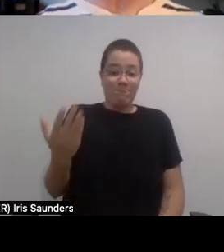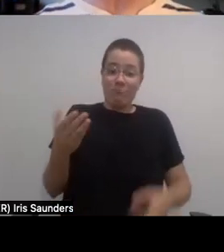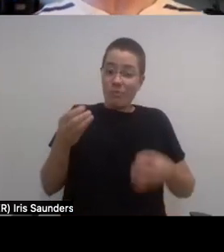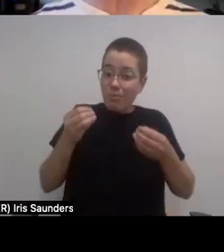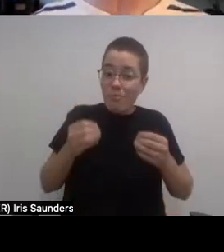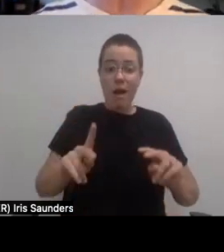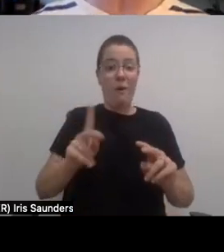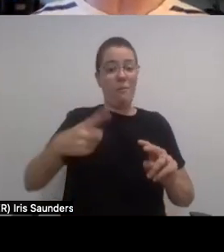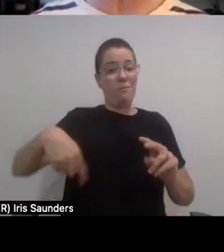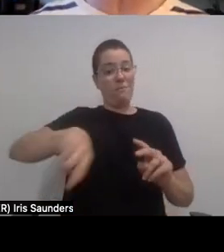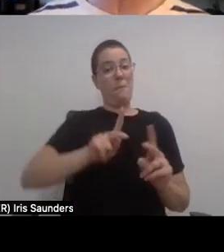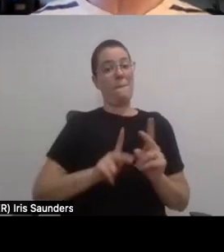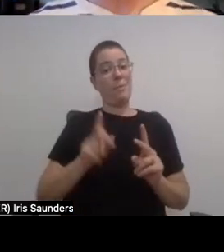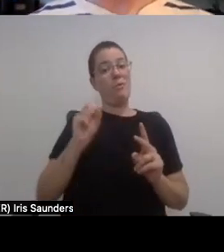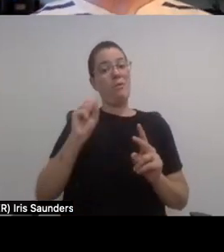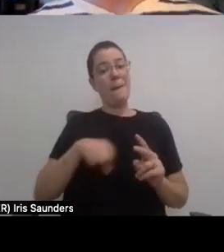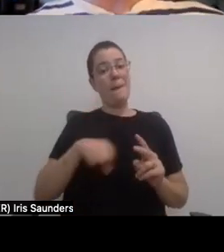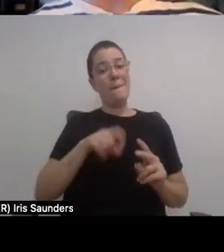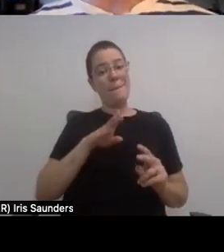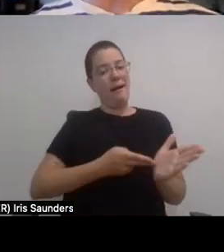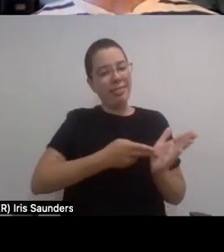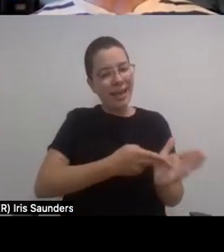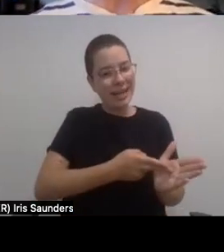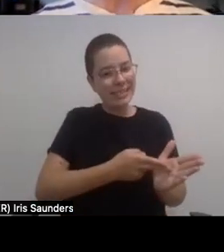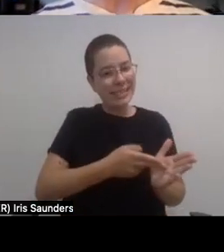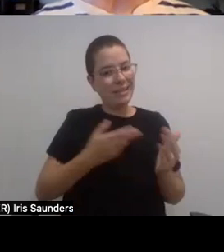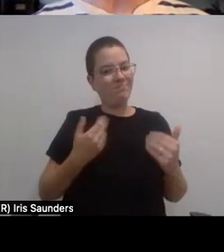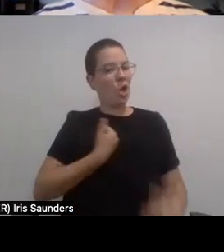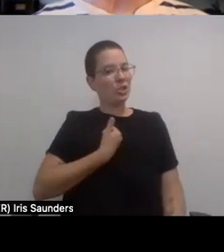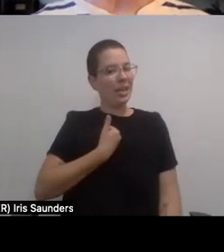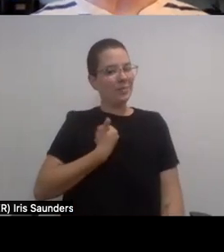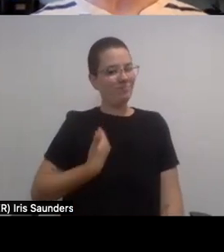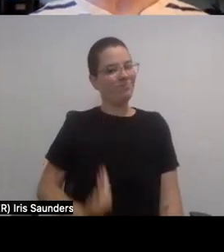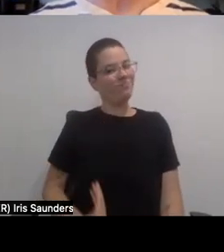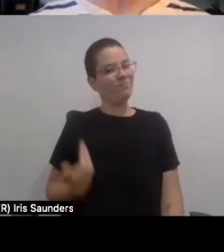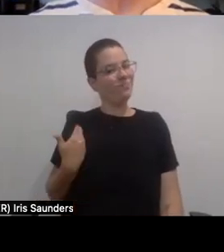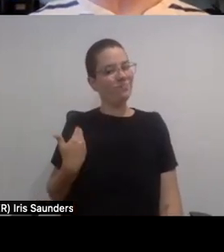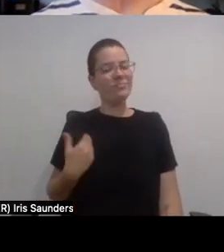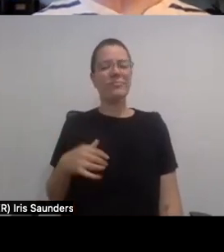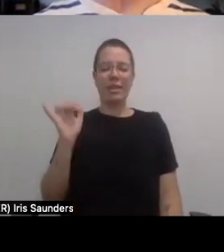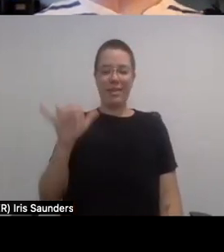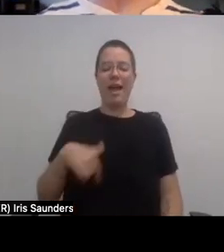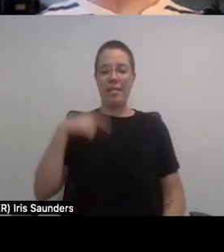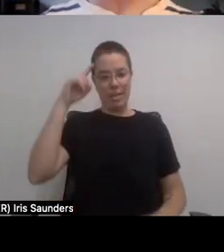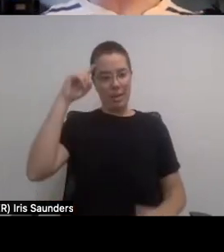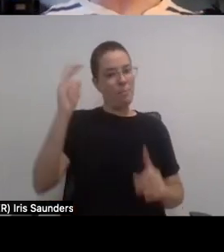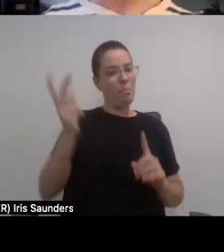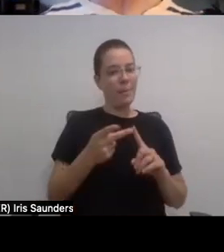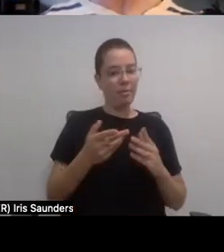be authentically ourselves. So, that's the primary thing I think they could do, you know.